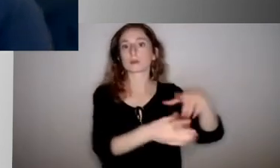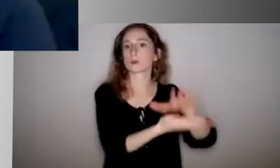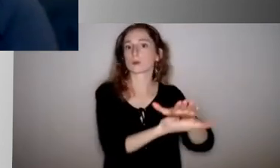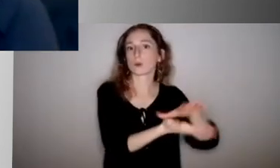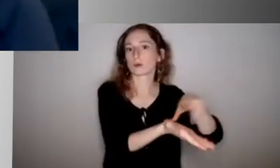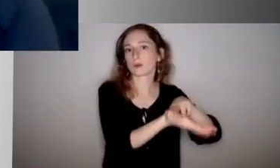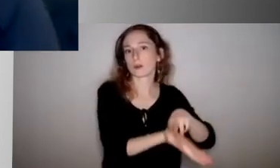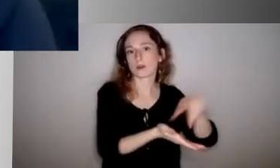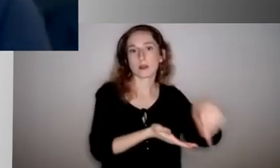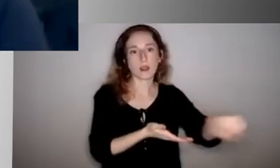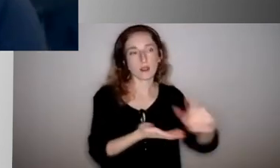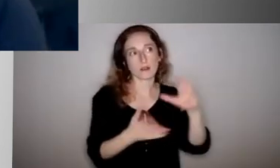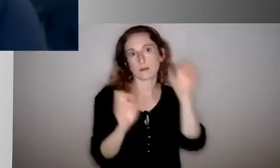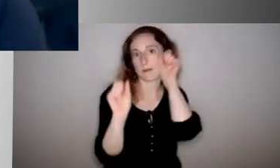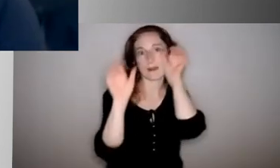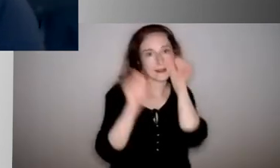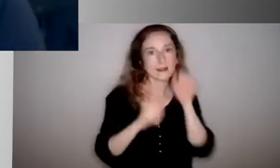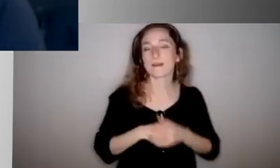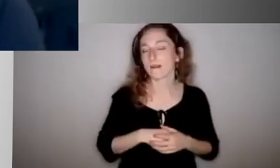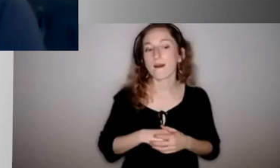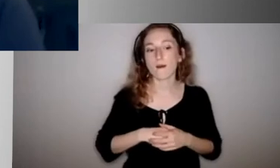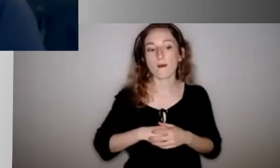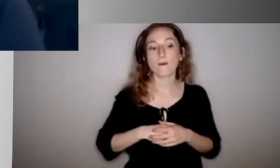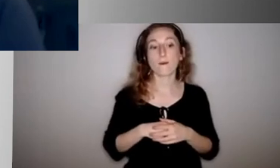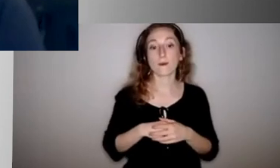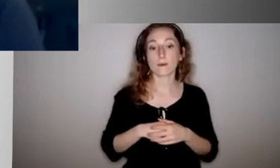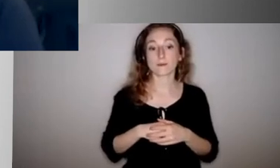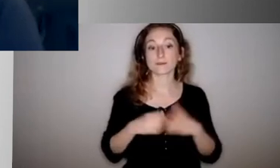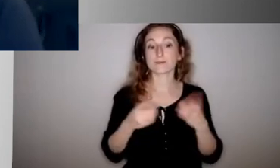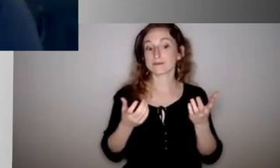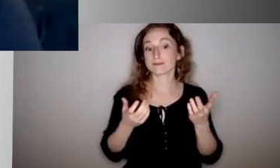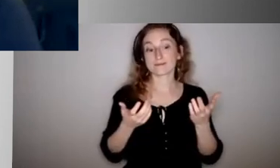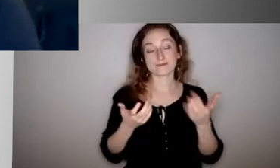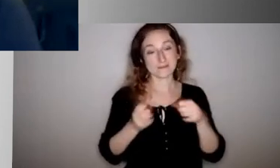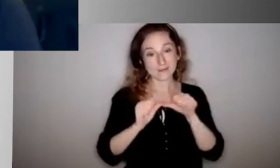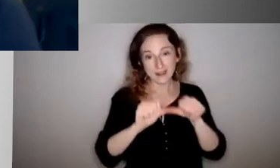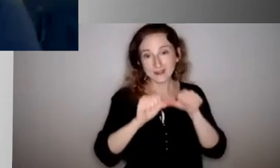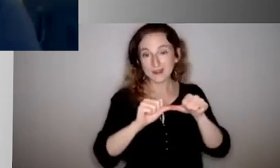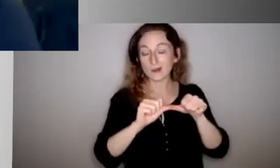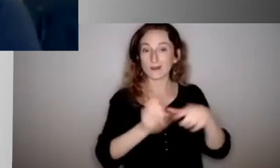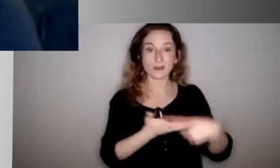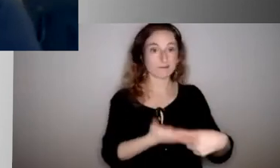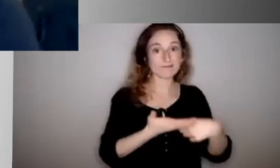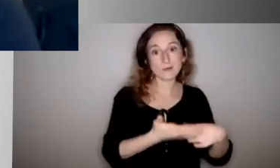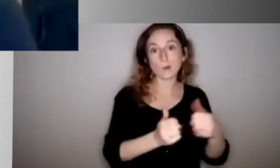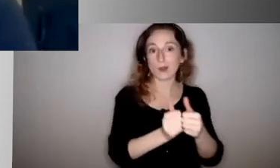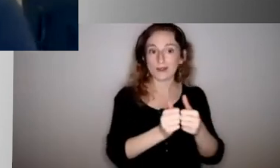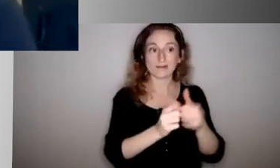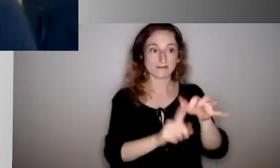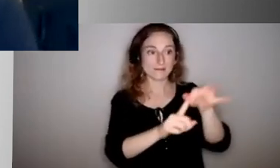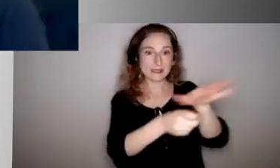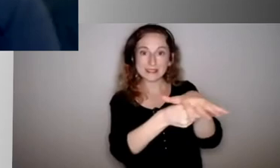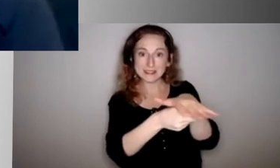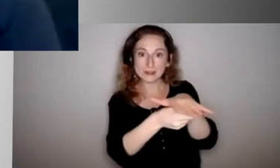They're amazing. And so I think having those conversations with a district, if you had concerns, if you didn't have a